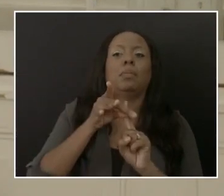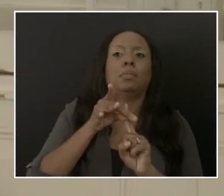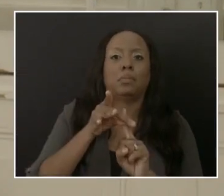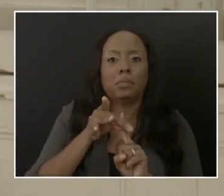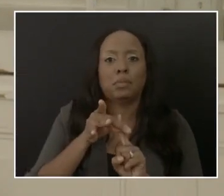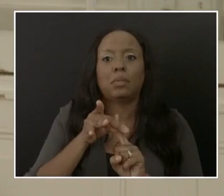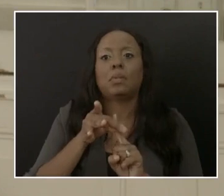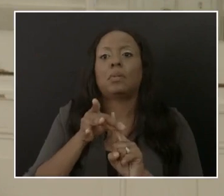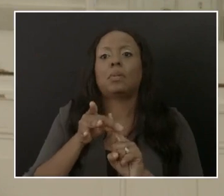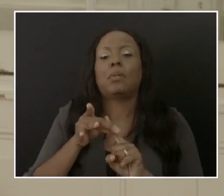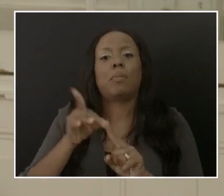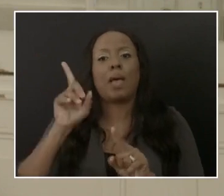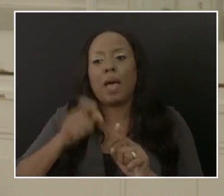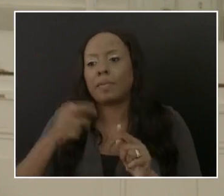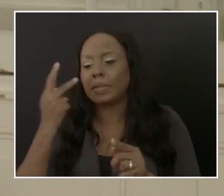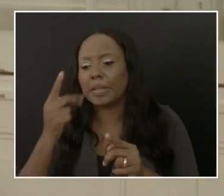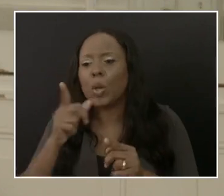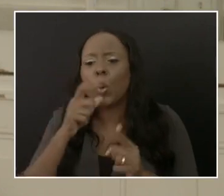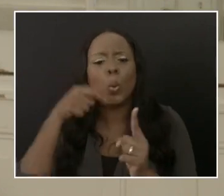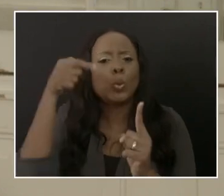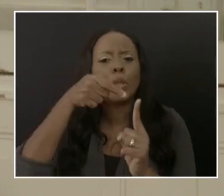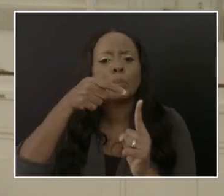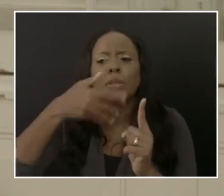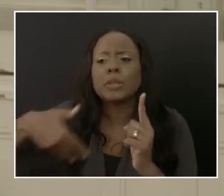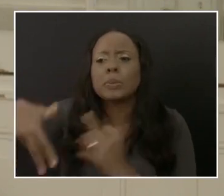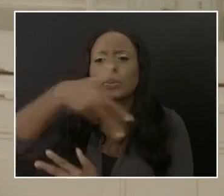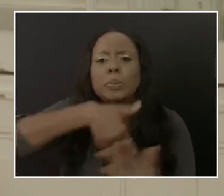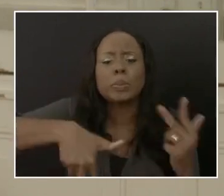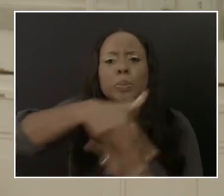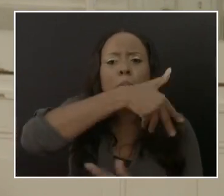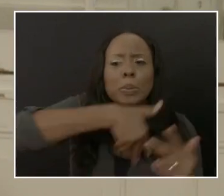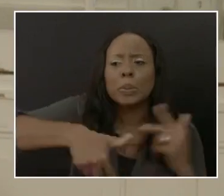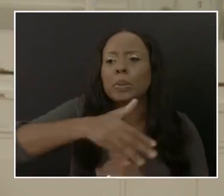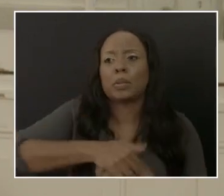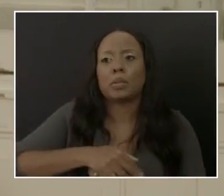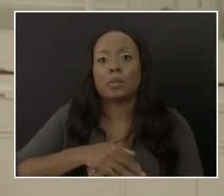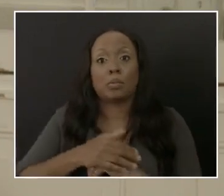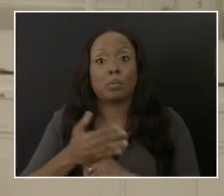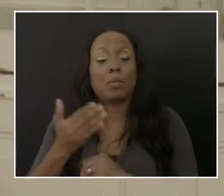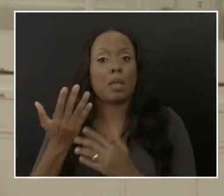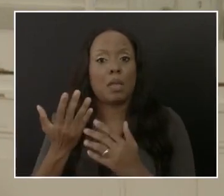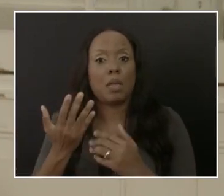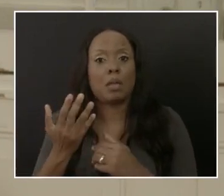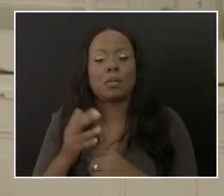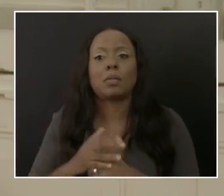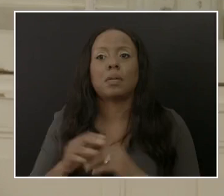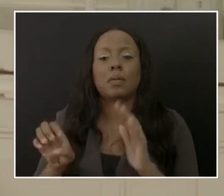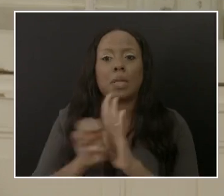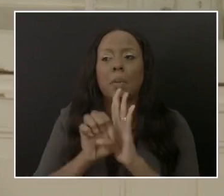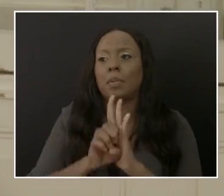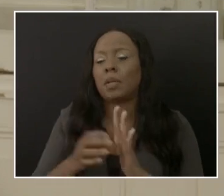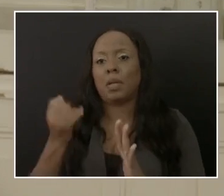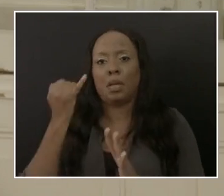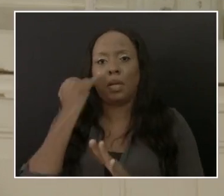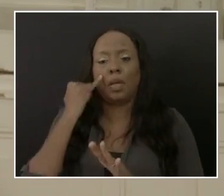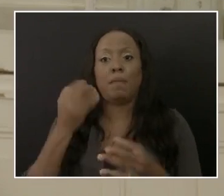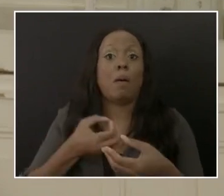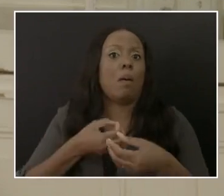bit, yes, but we still do. So therefore, if an office was exposed,